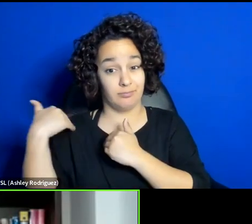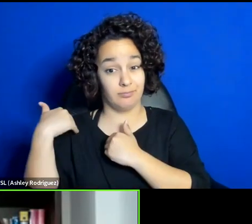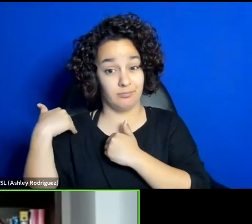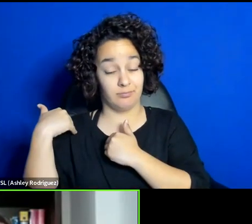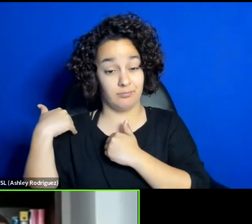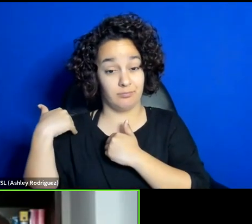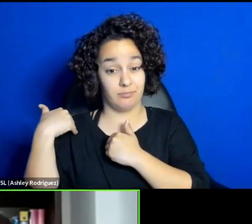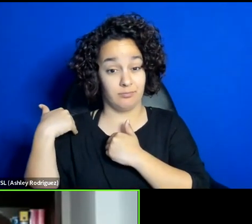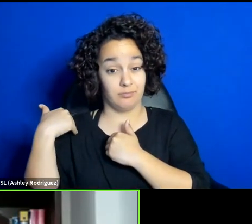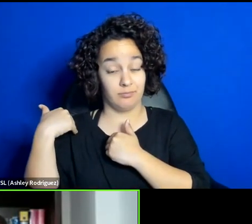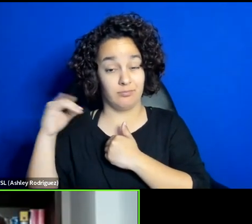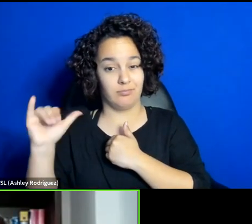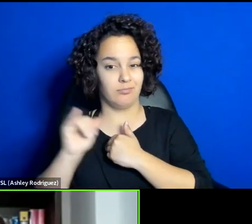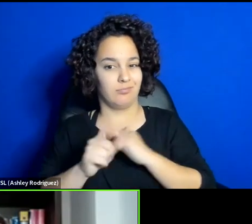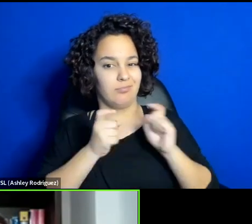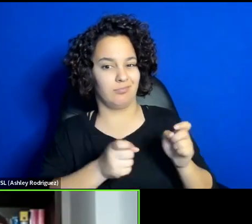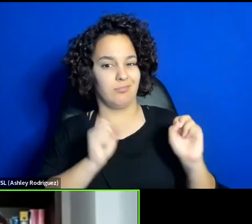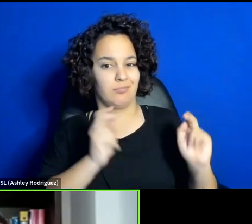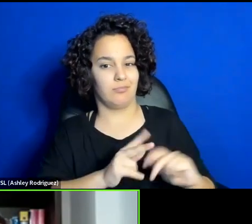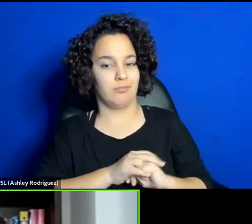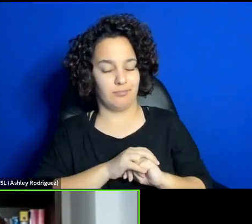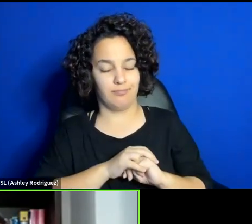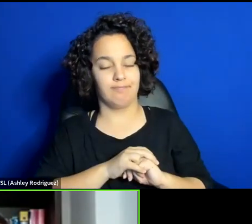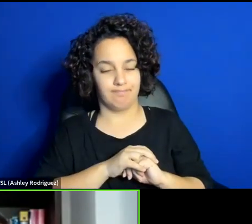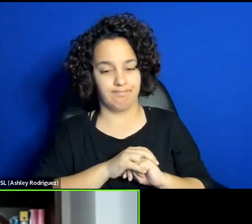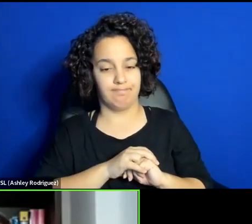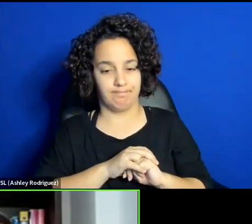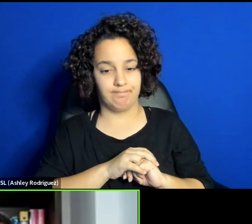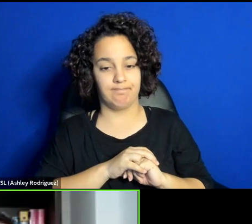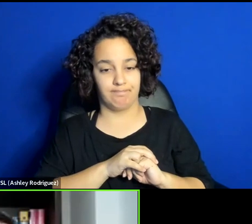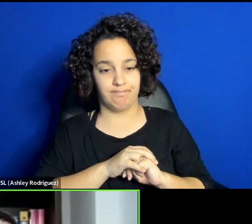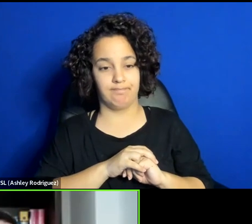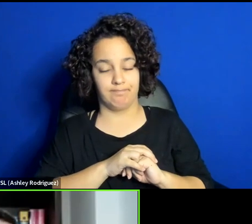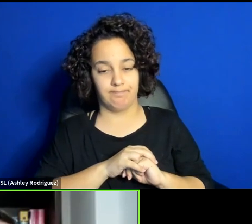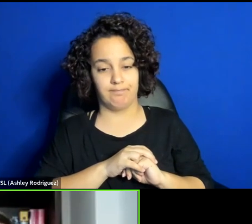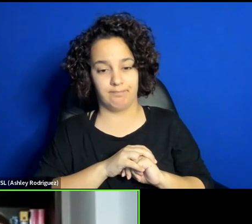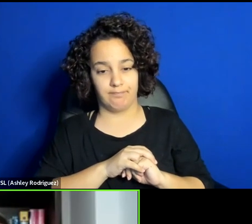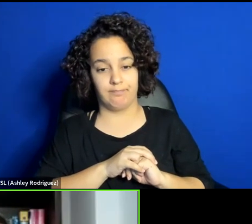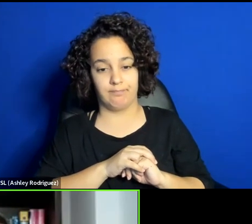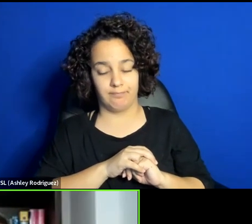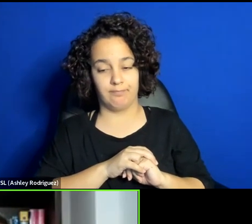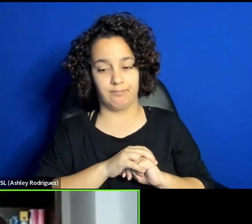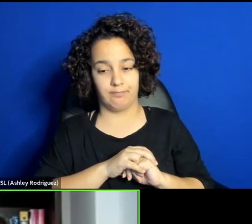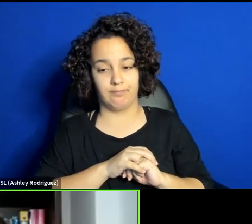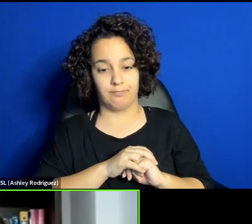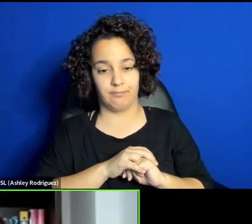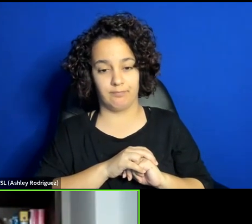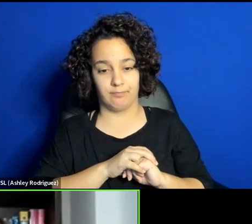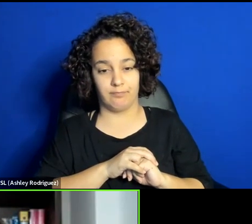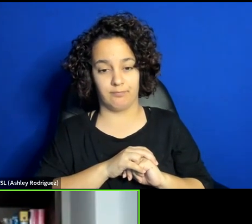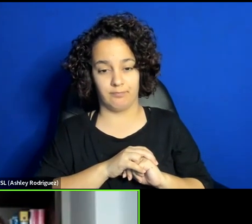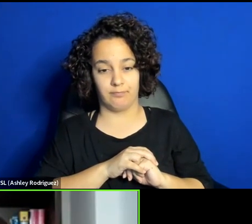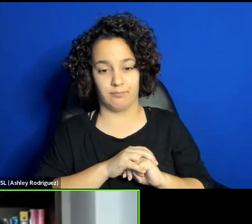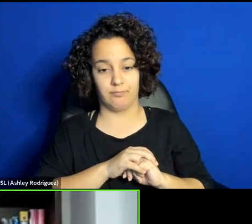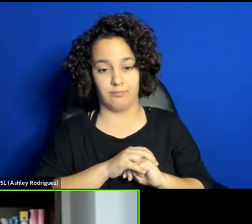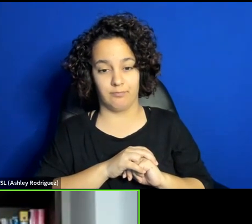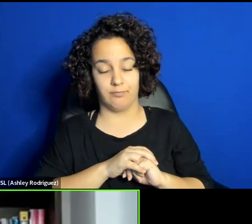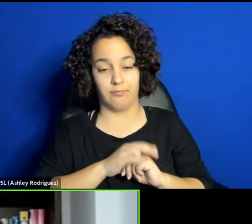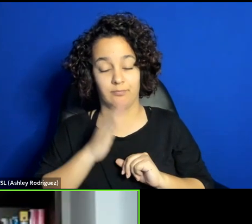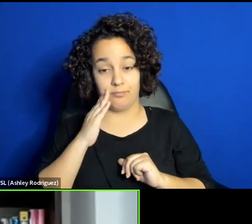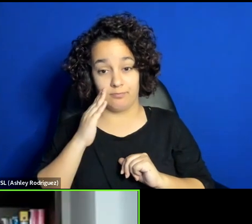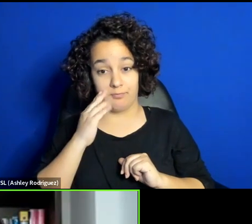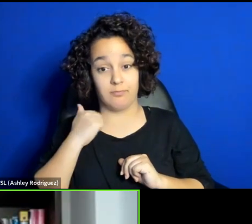somehow give back or return some of the things that I have taken